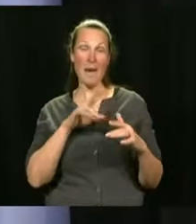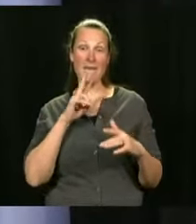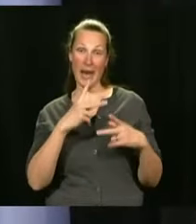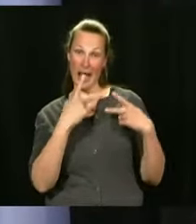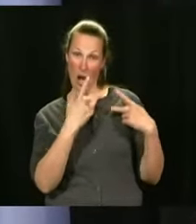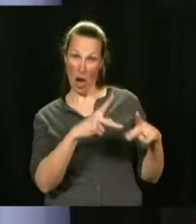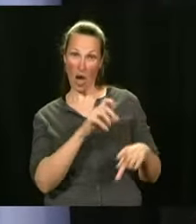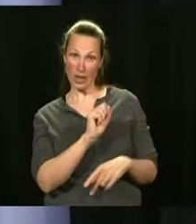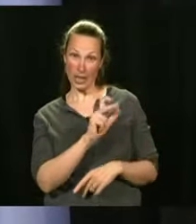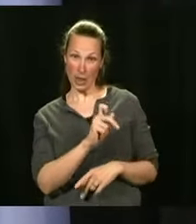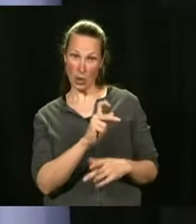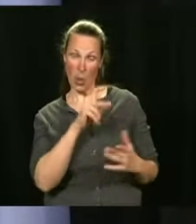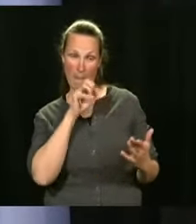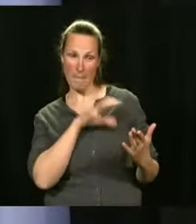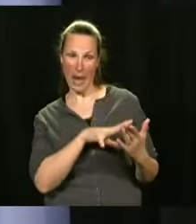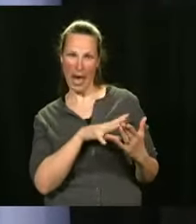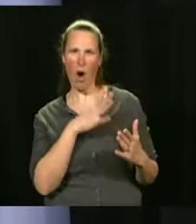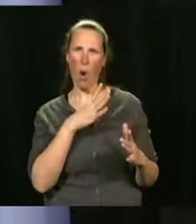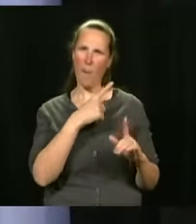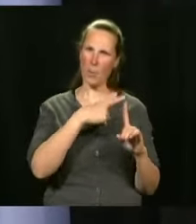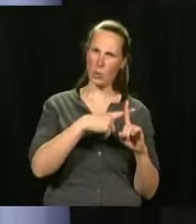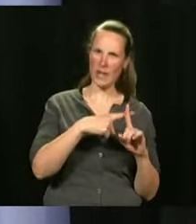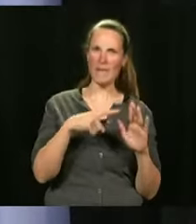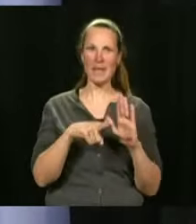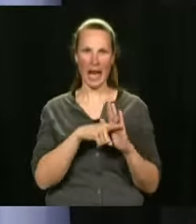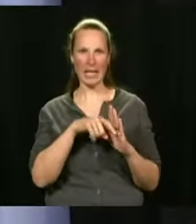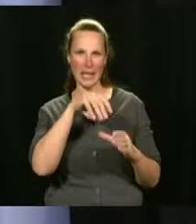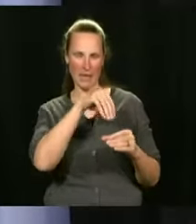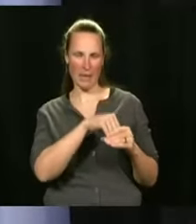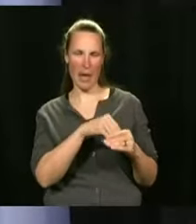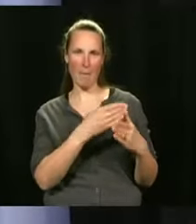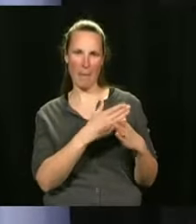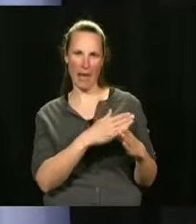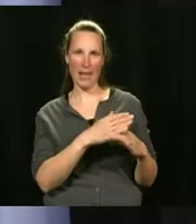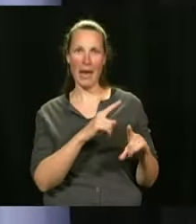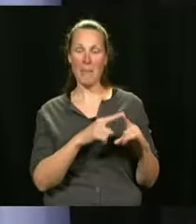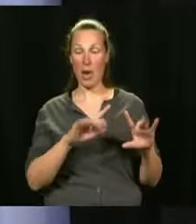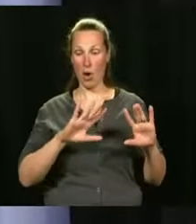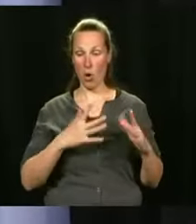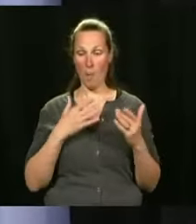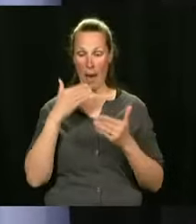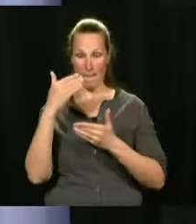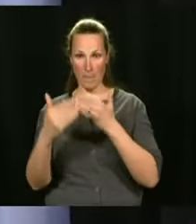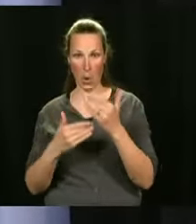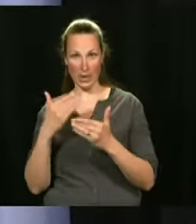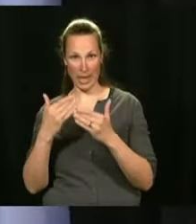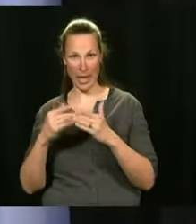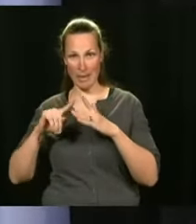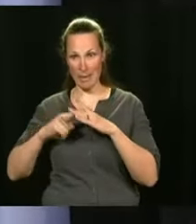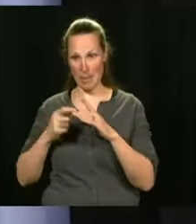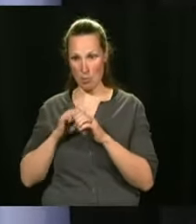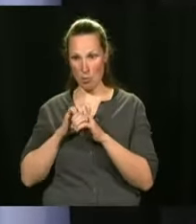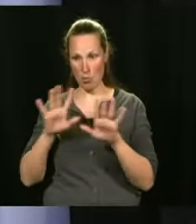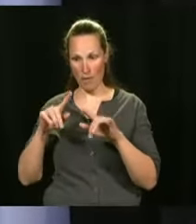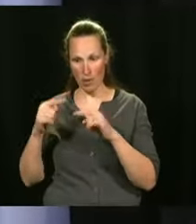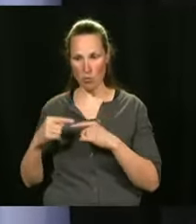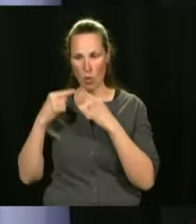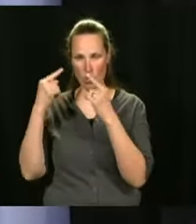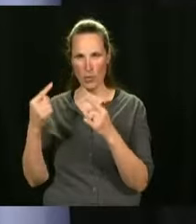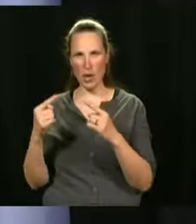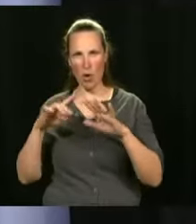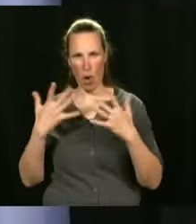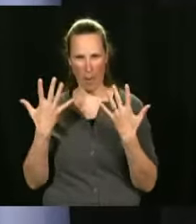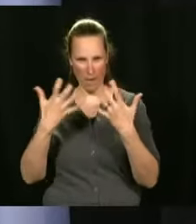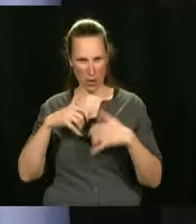with its pros and cons, well, I think that the way that we've proceeded since the beginning is that we look at the best